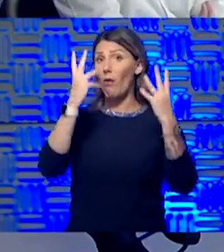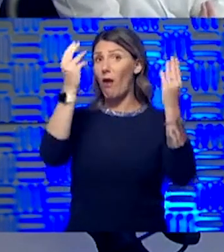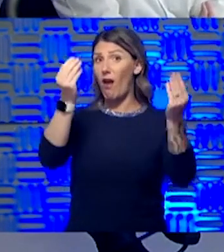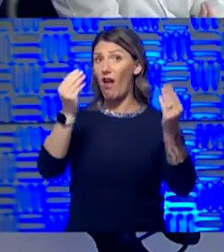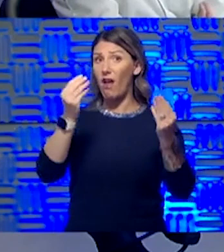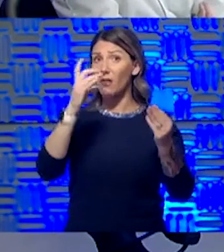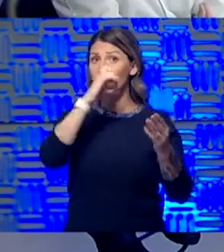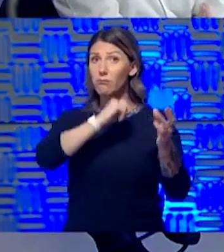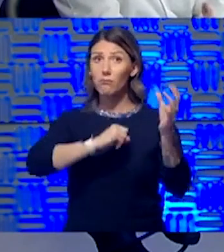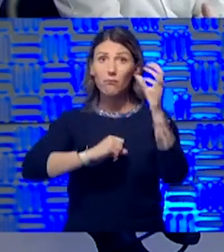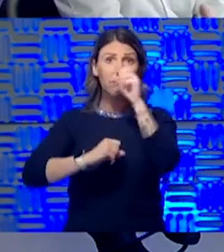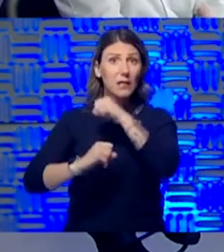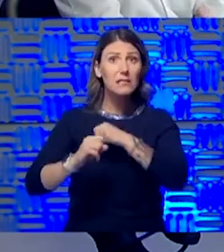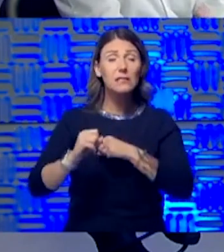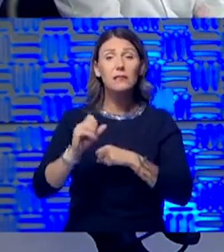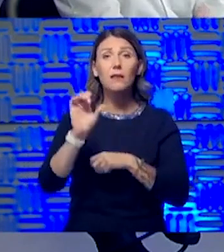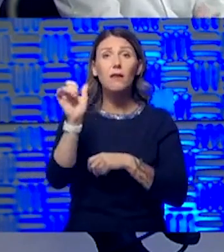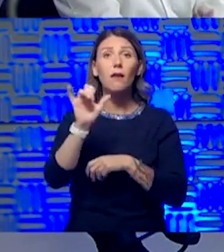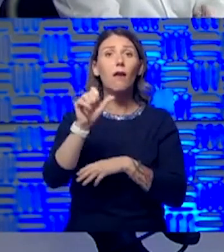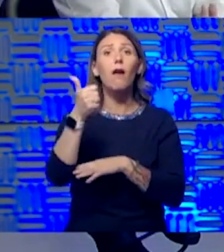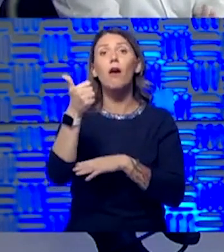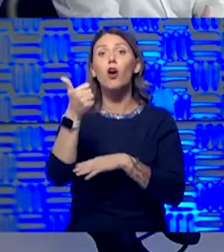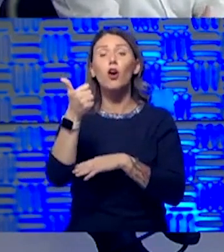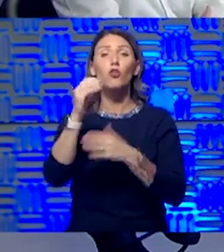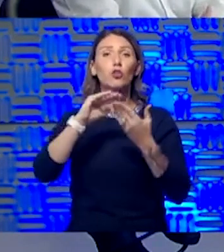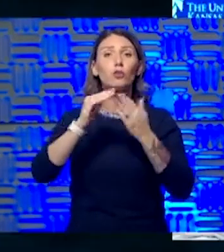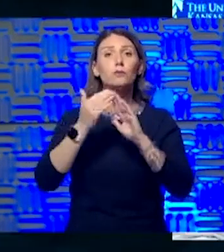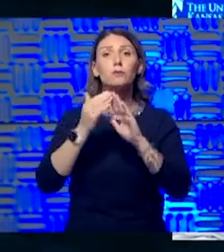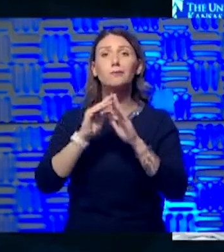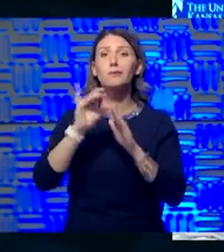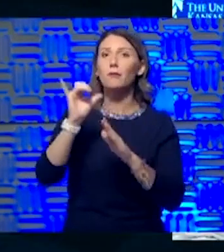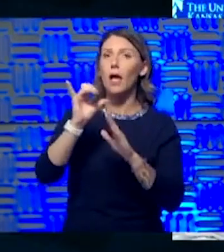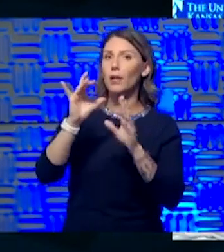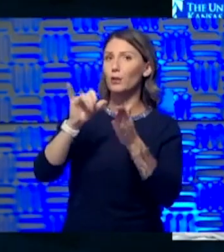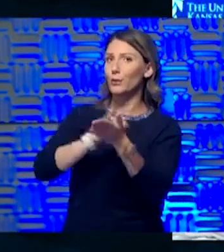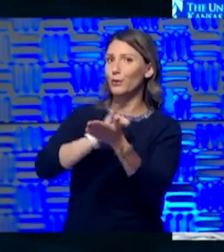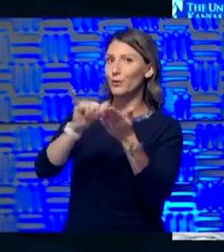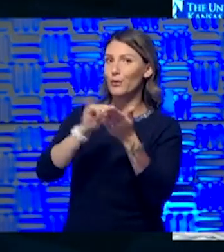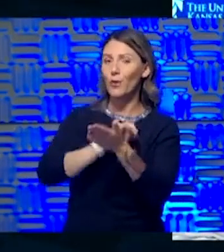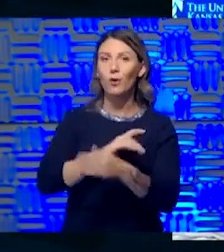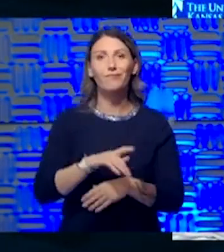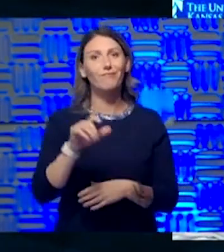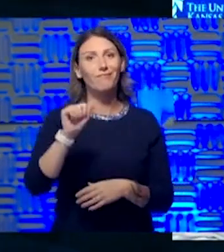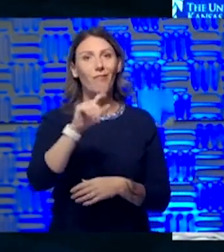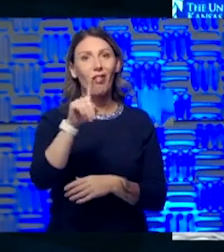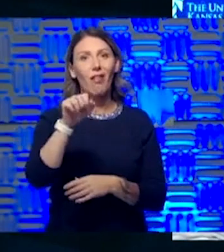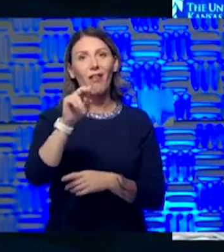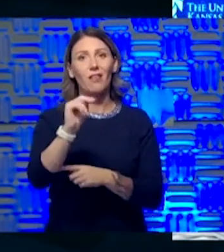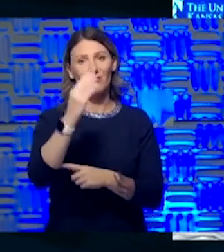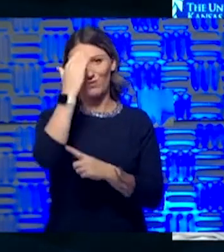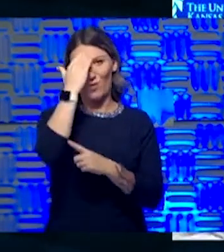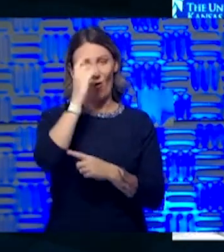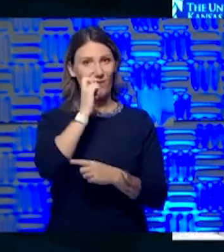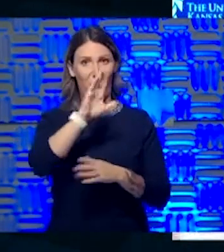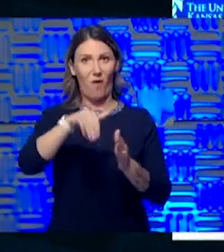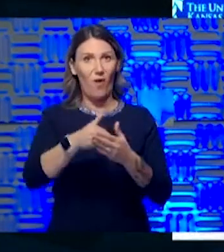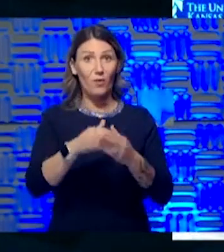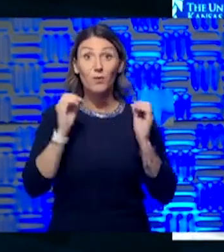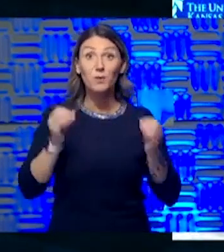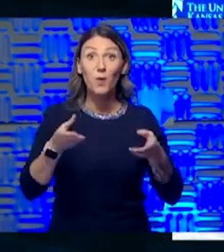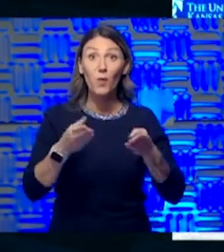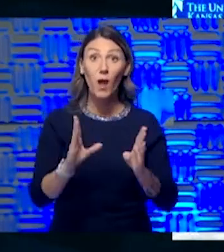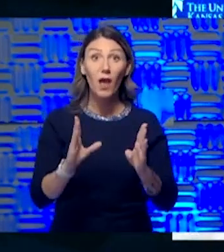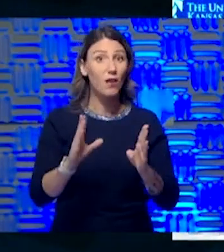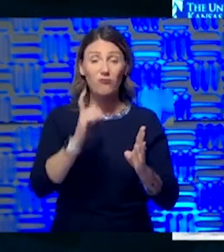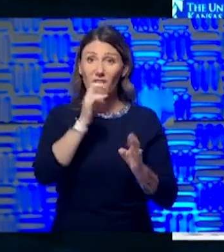this occurred in other cities such as New York? Alan, I know we're not getting all of it. We just know that there's no way because we haven't had enough testing